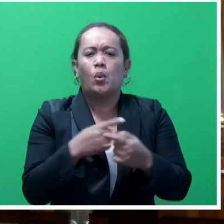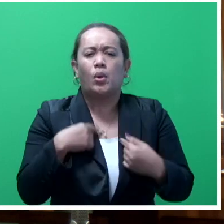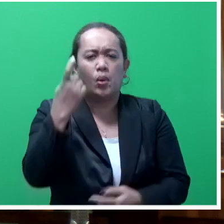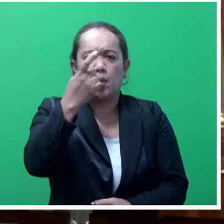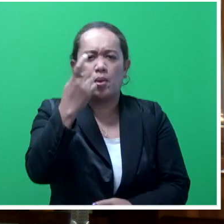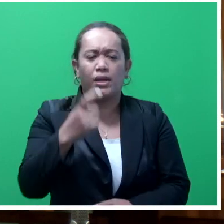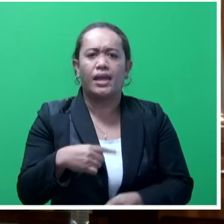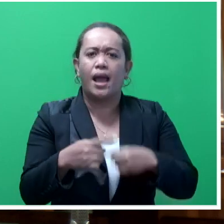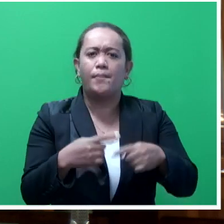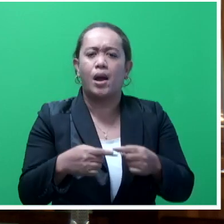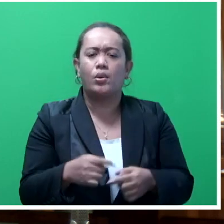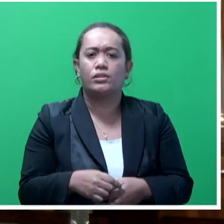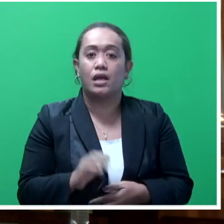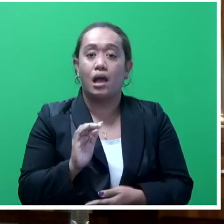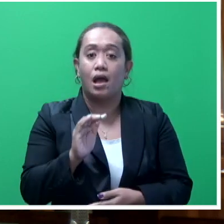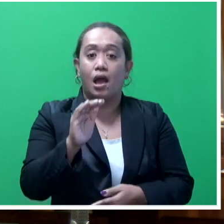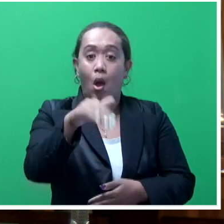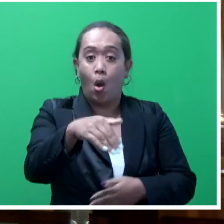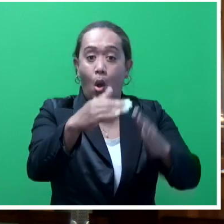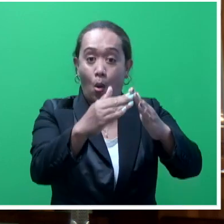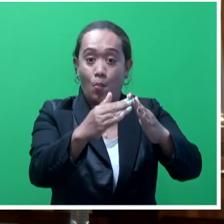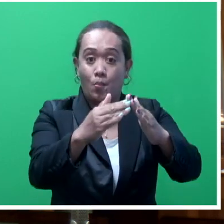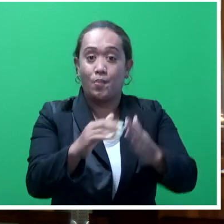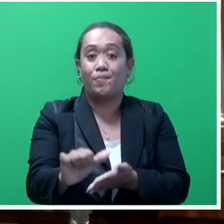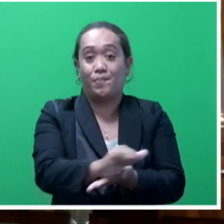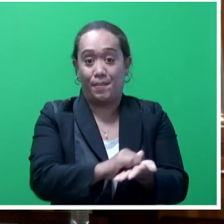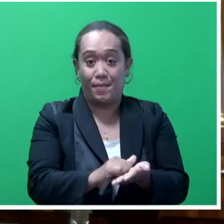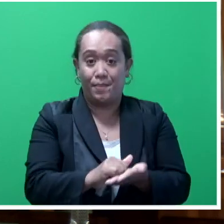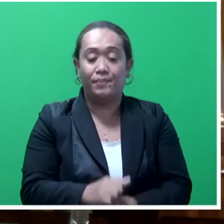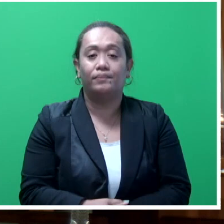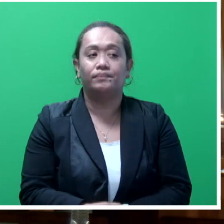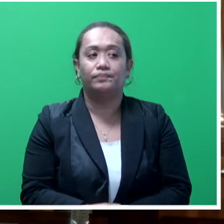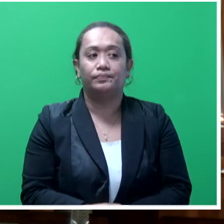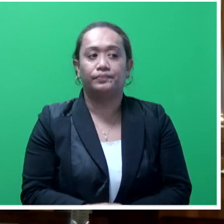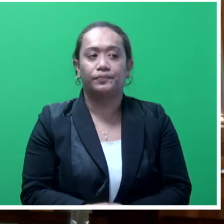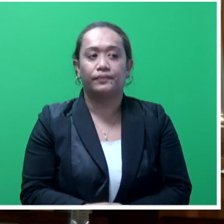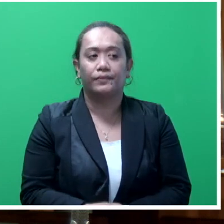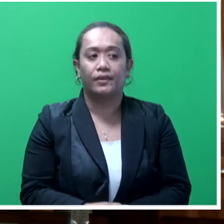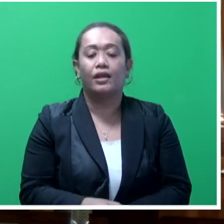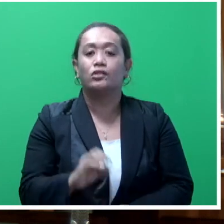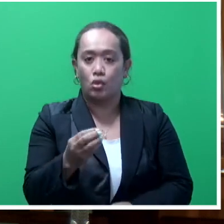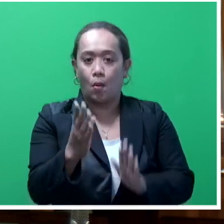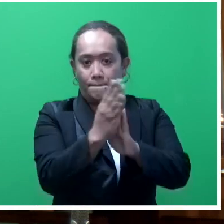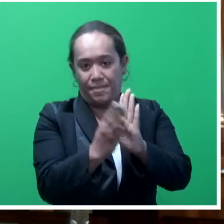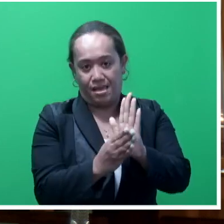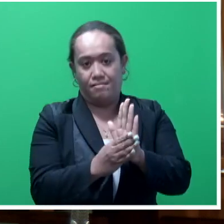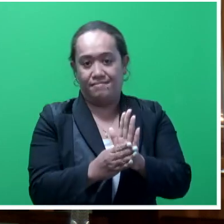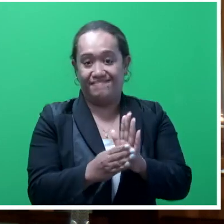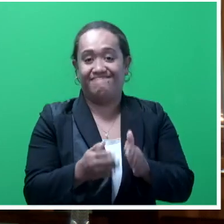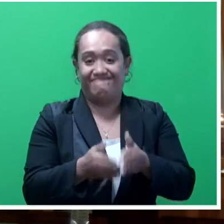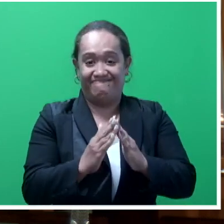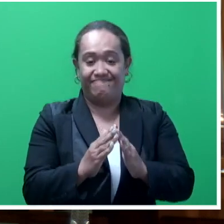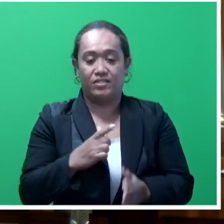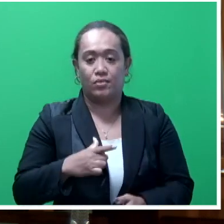home mortgages, in particular those who were owning the first homes. And so therefore this law was put in place. The law